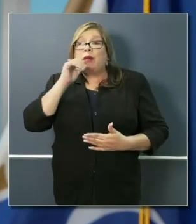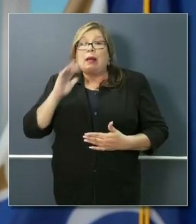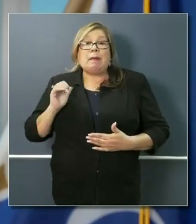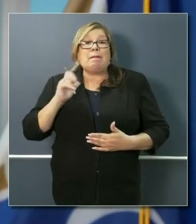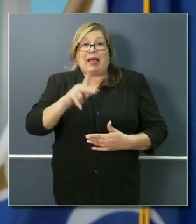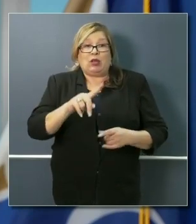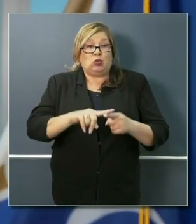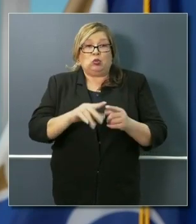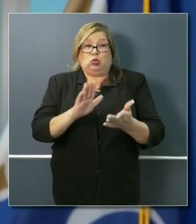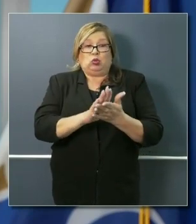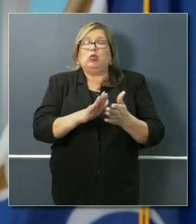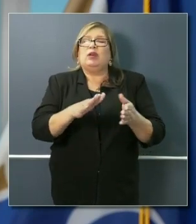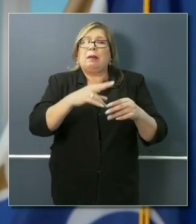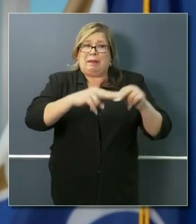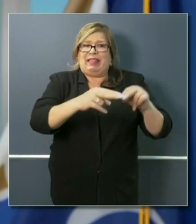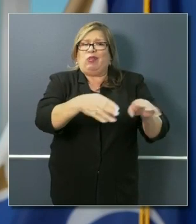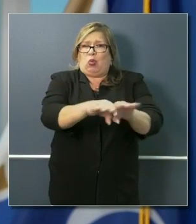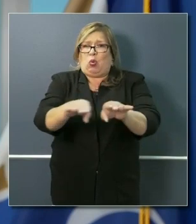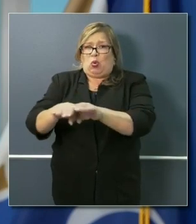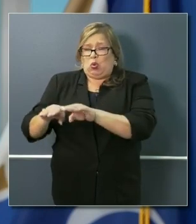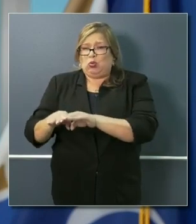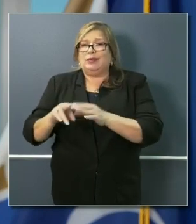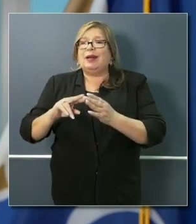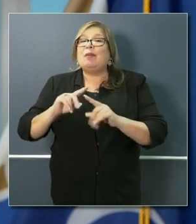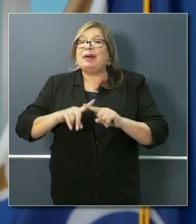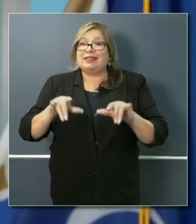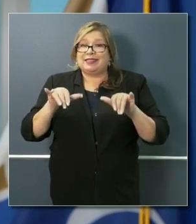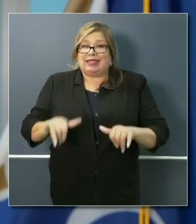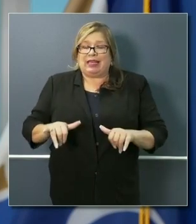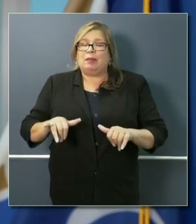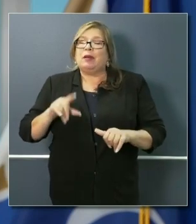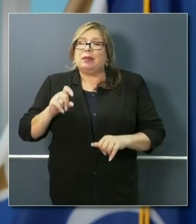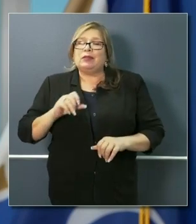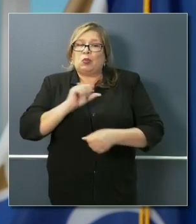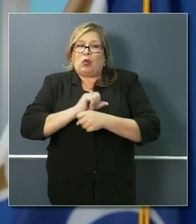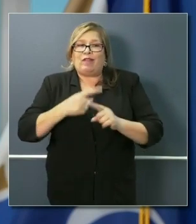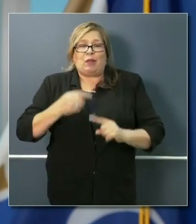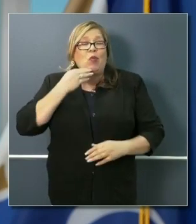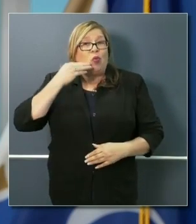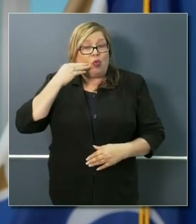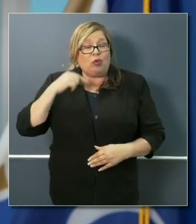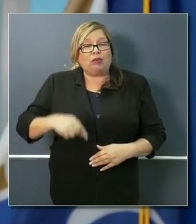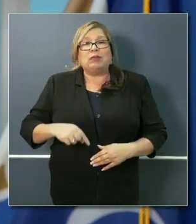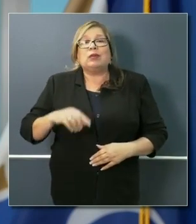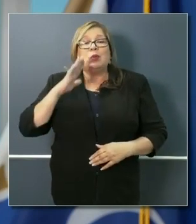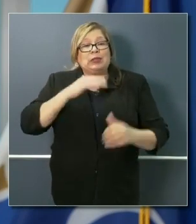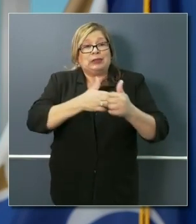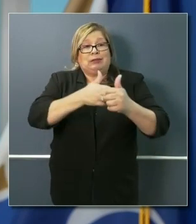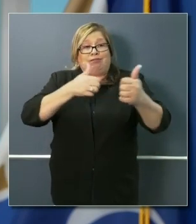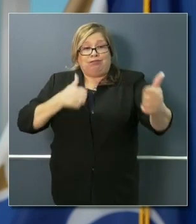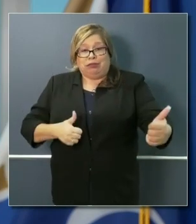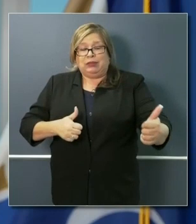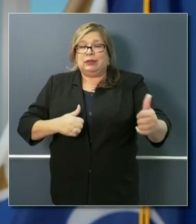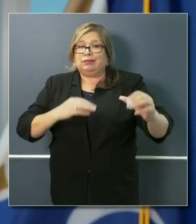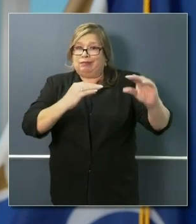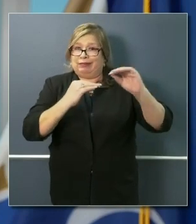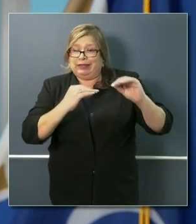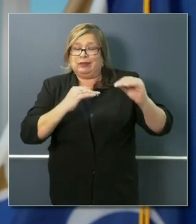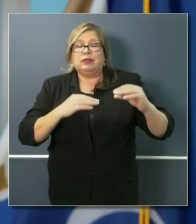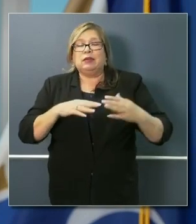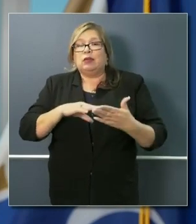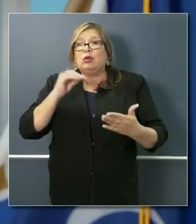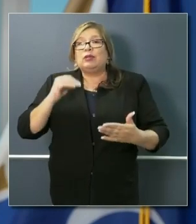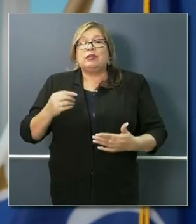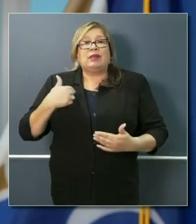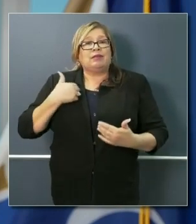a lot of work to do at home and will continue to educate our kids through distance learning. I can't be more clear about this. Superintendent